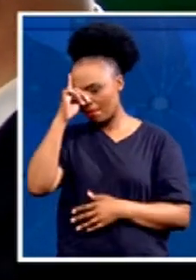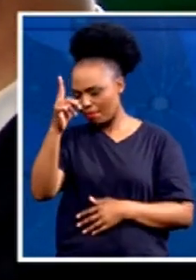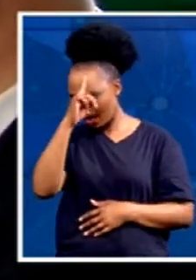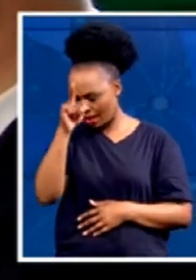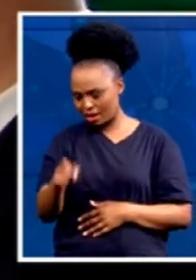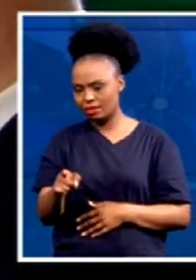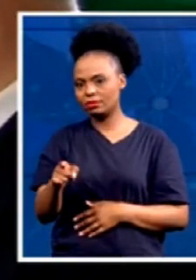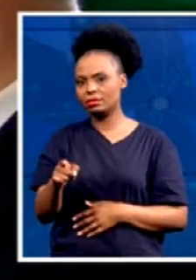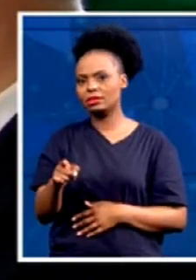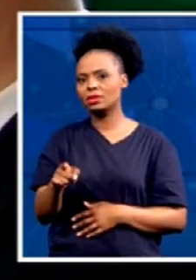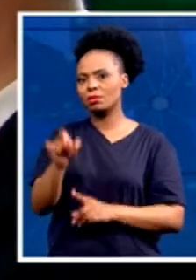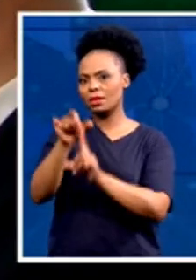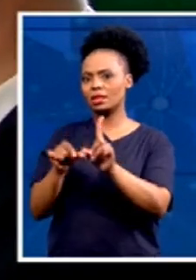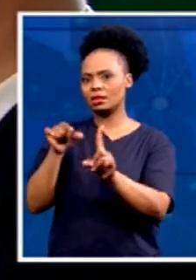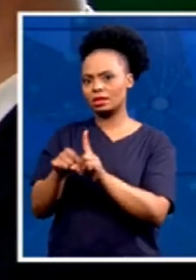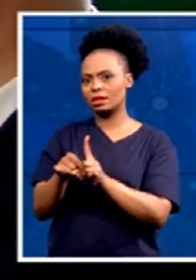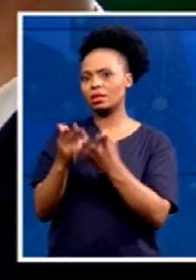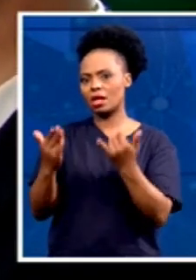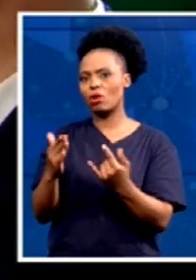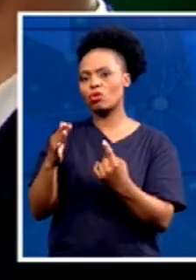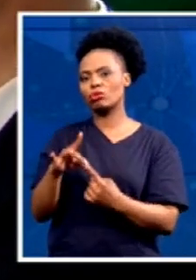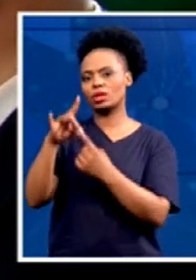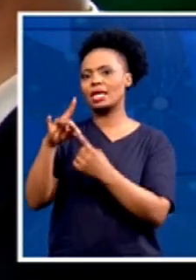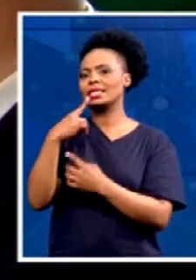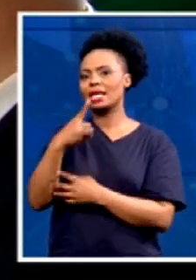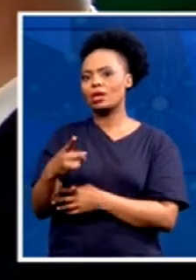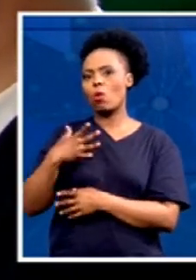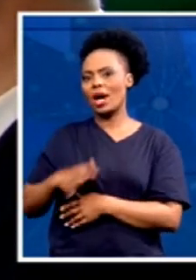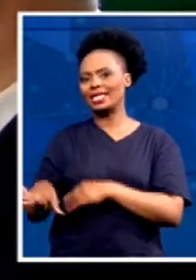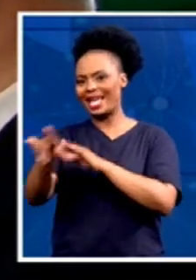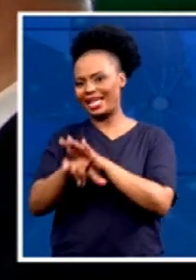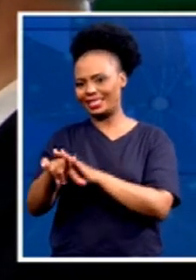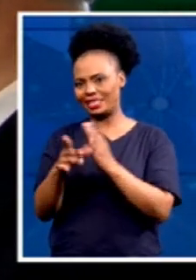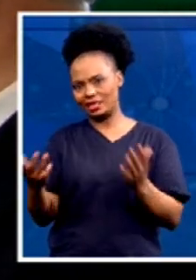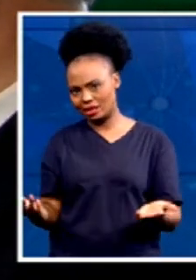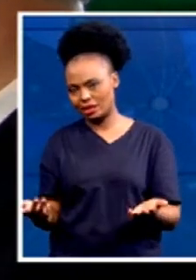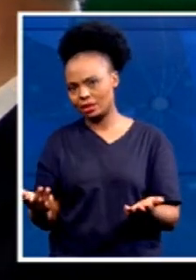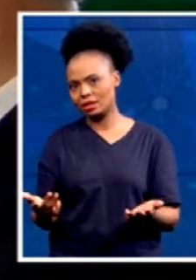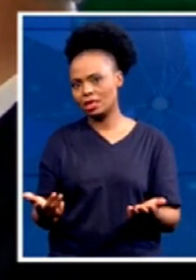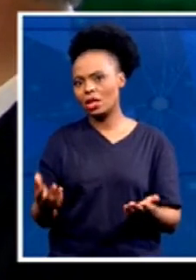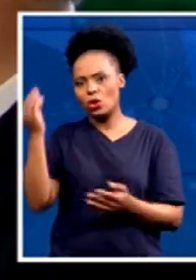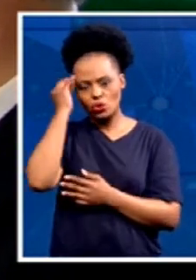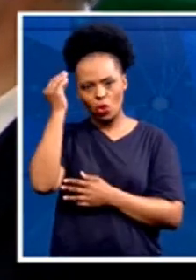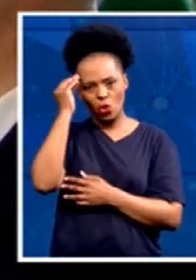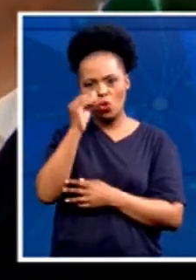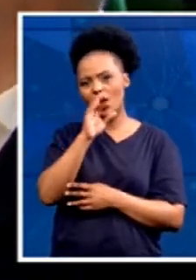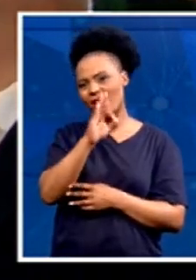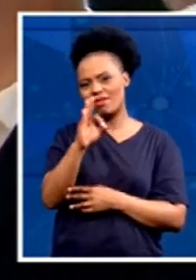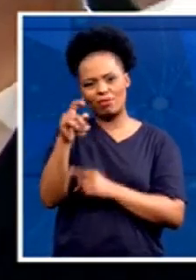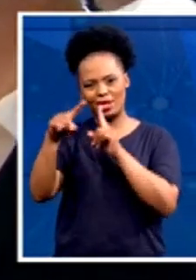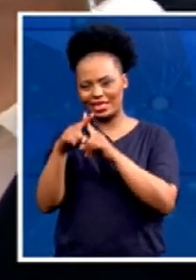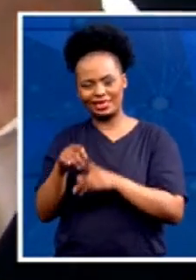Mr. Grunewald, we want the land. And I know where your party stands is on land reform. Then what happens in that situation?